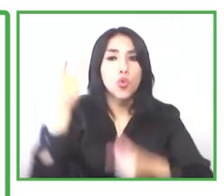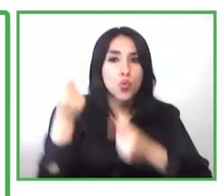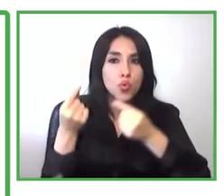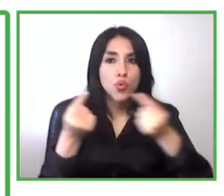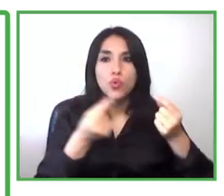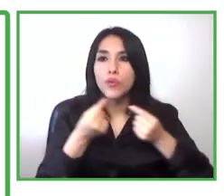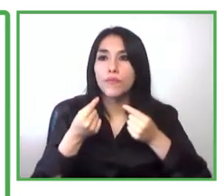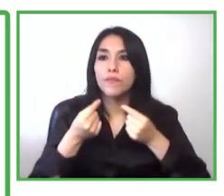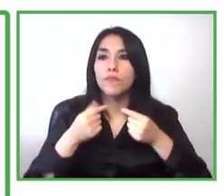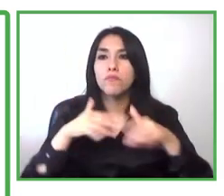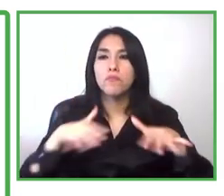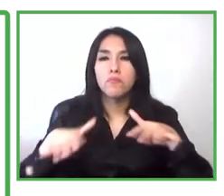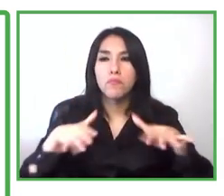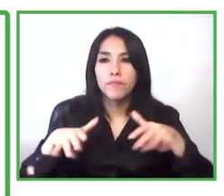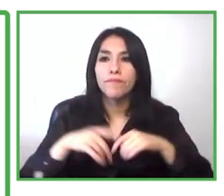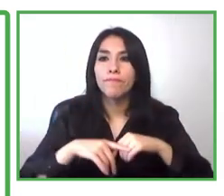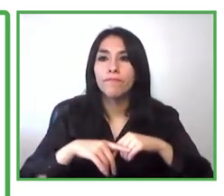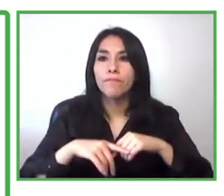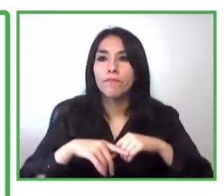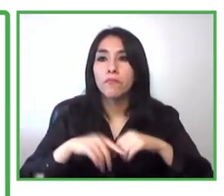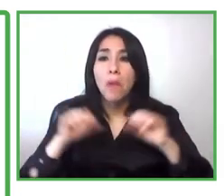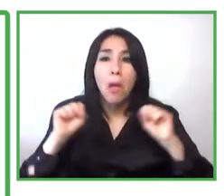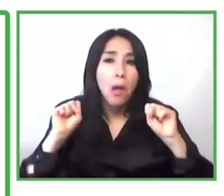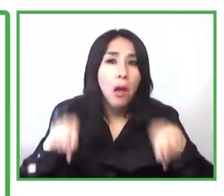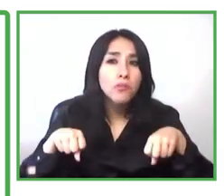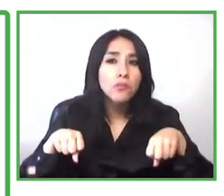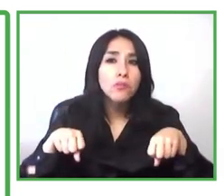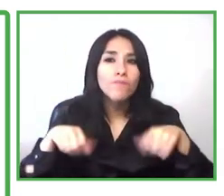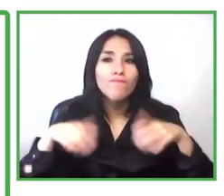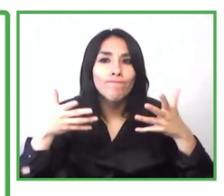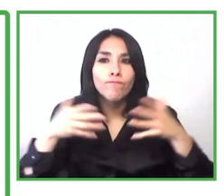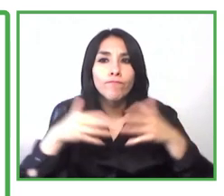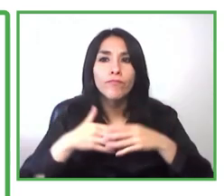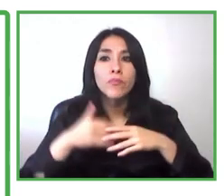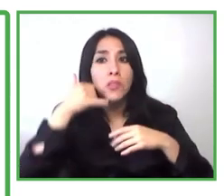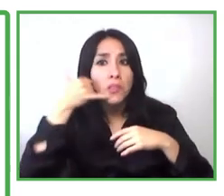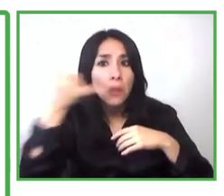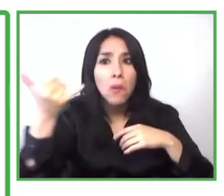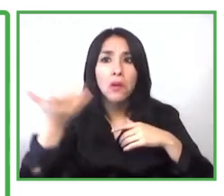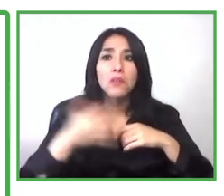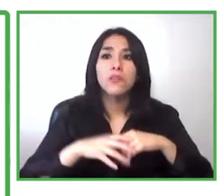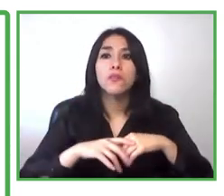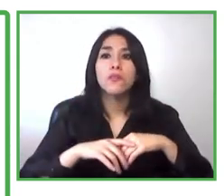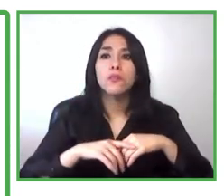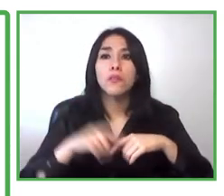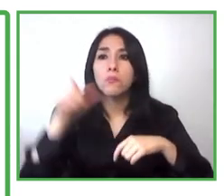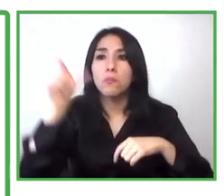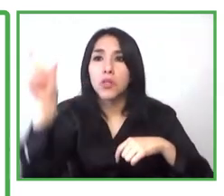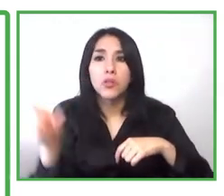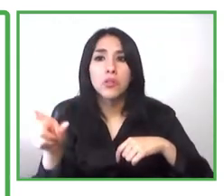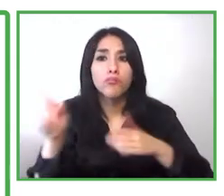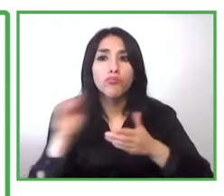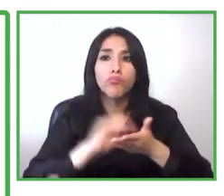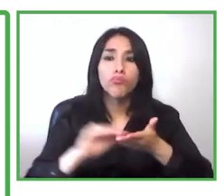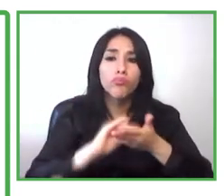services company for those who for example who are doing online uh